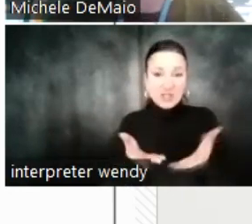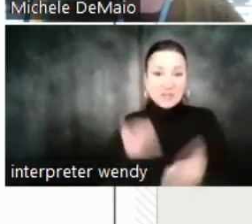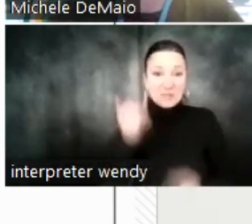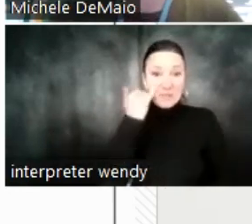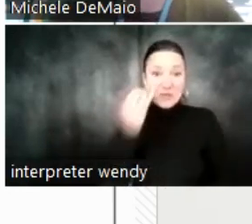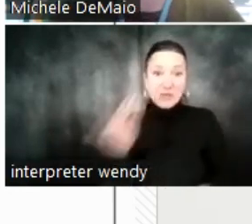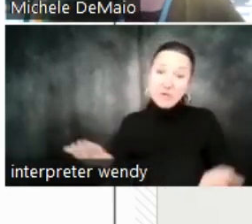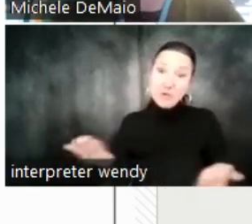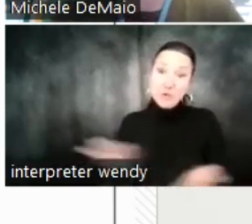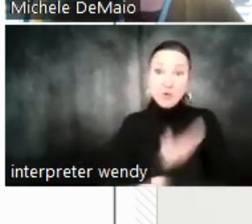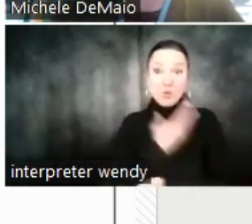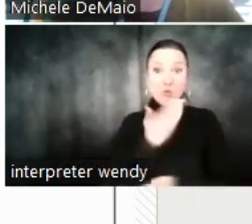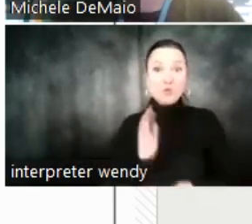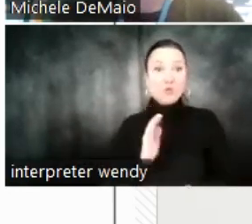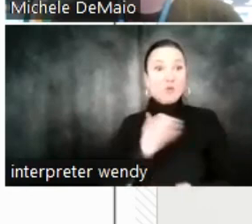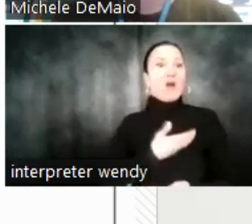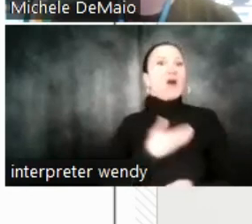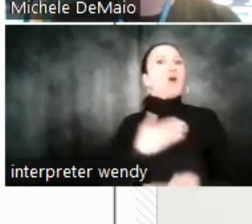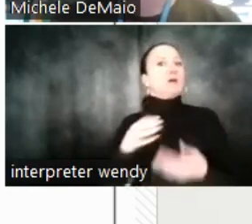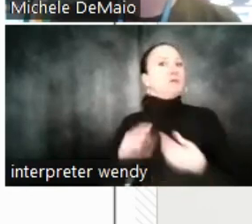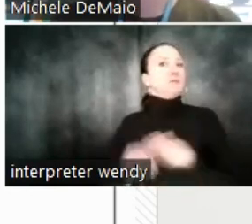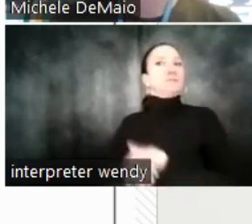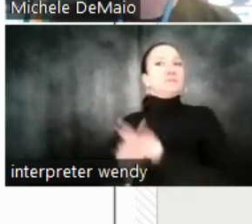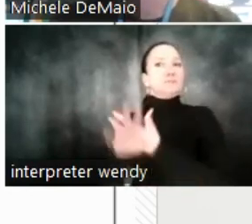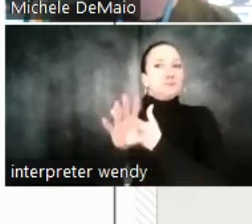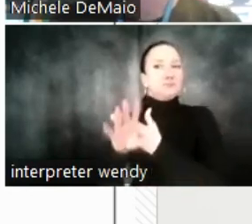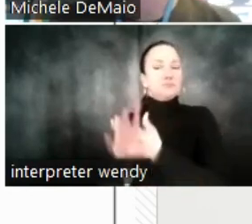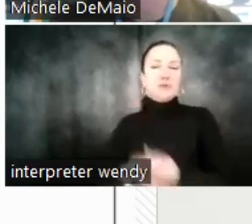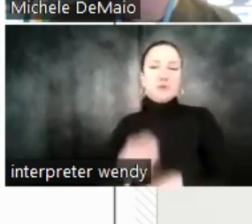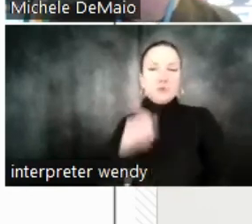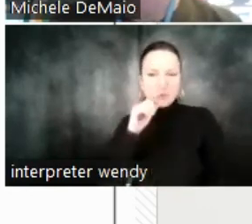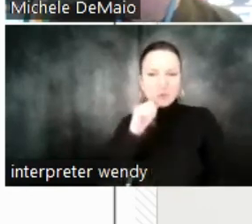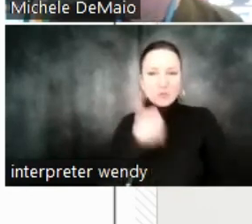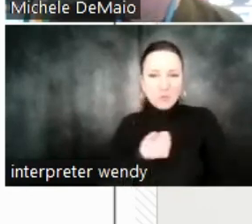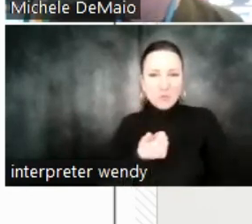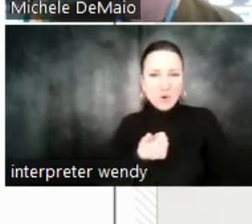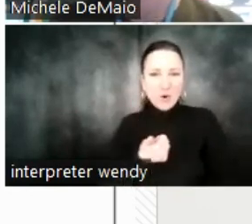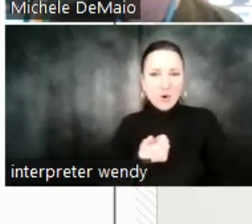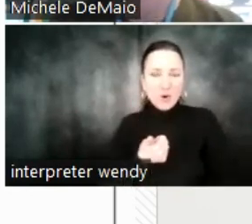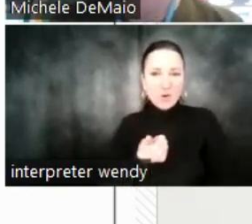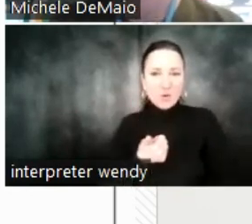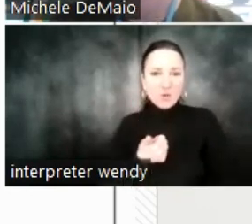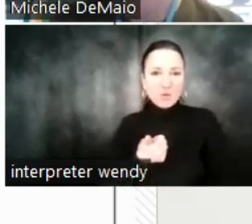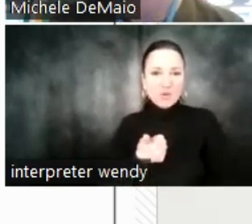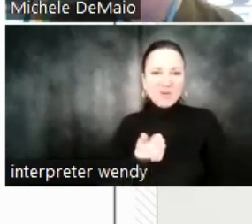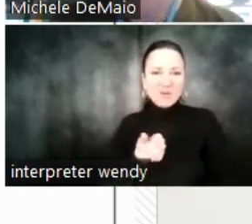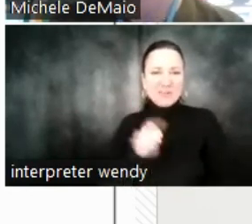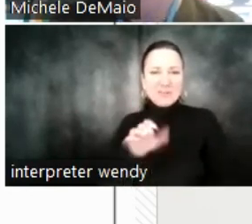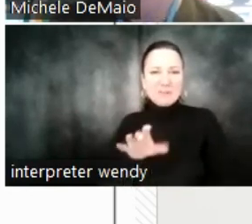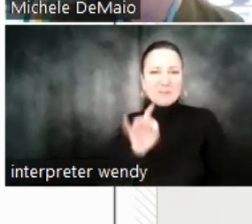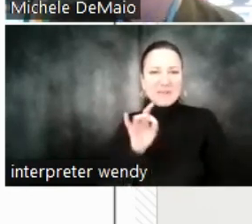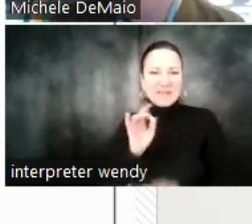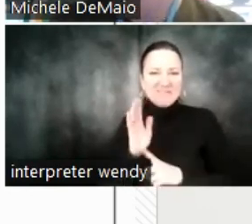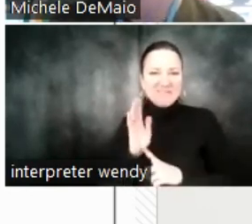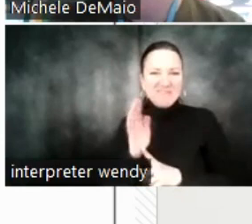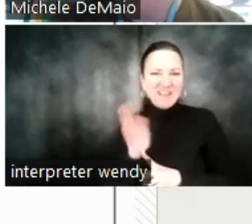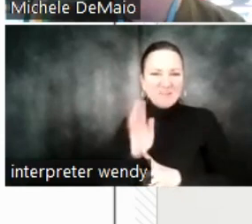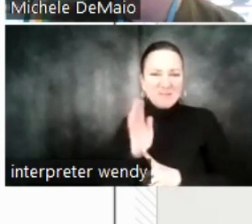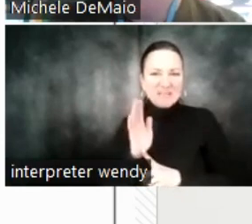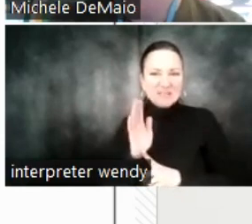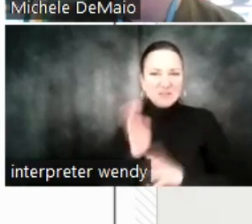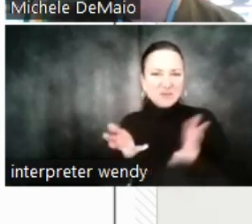community, what we do is tomorrow, Wednesday, we would find five minutes on your calendar to say hello by phone